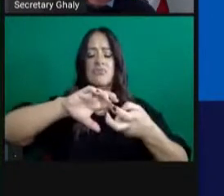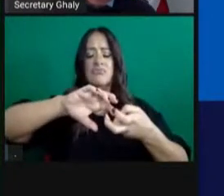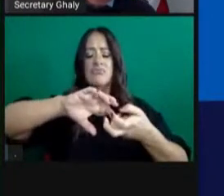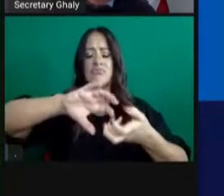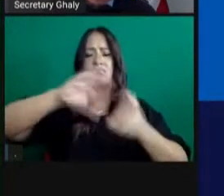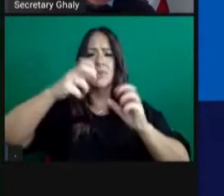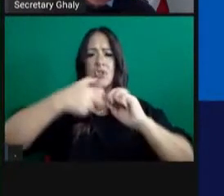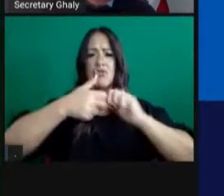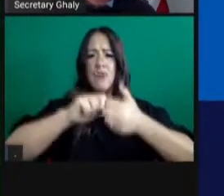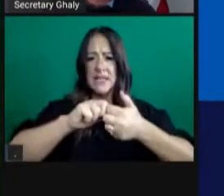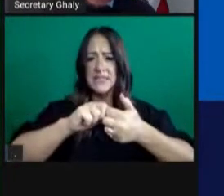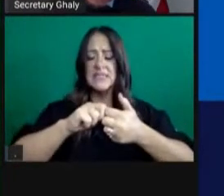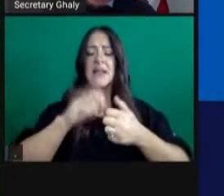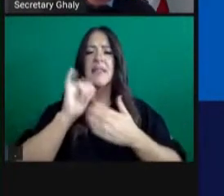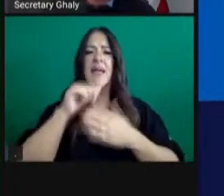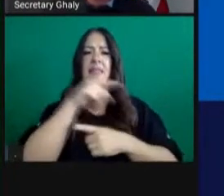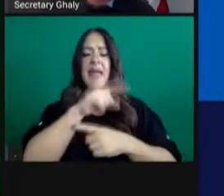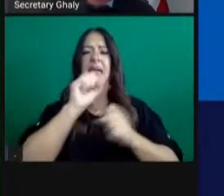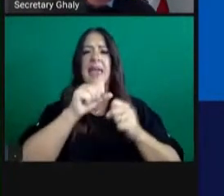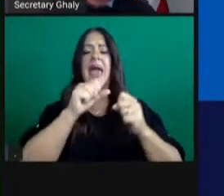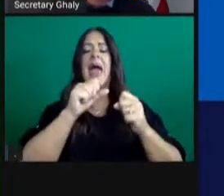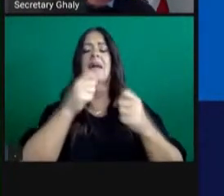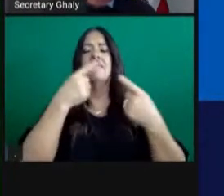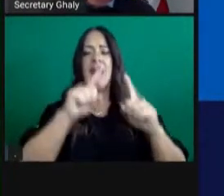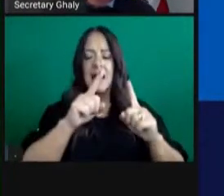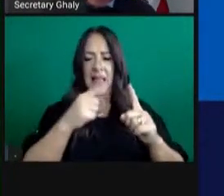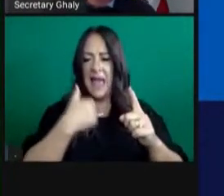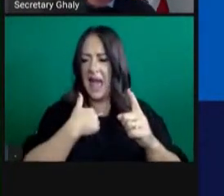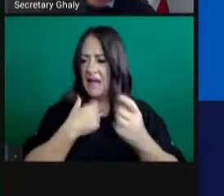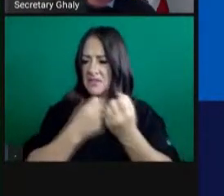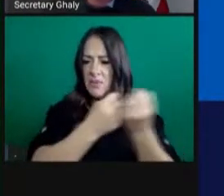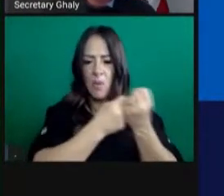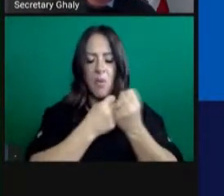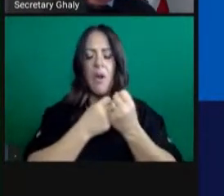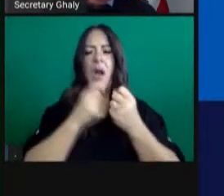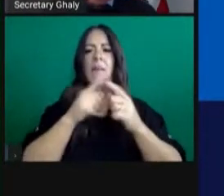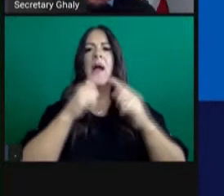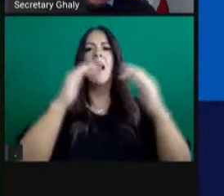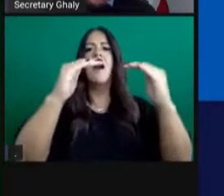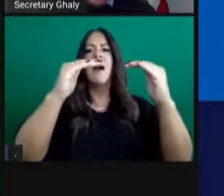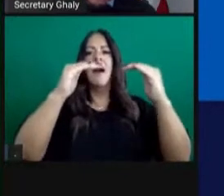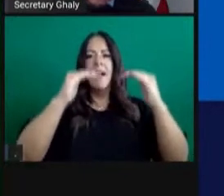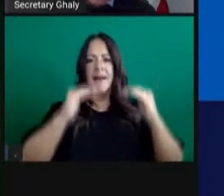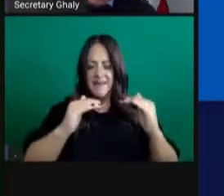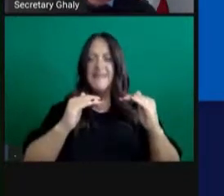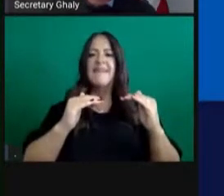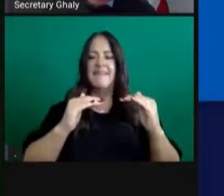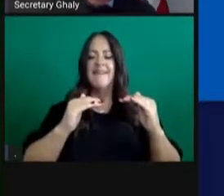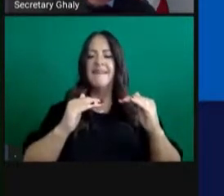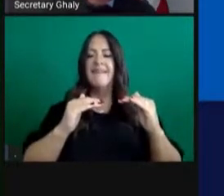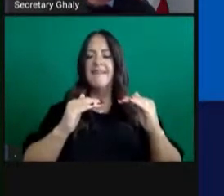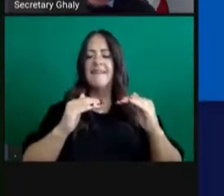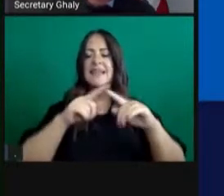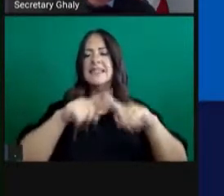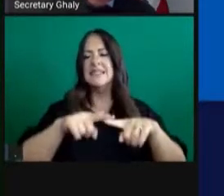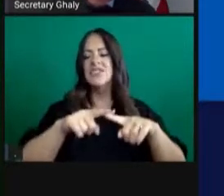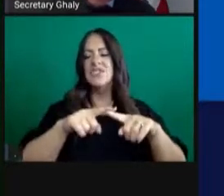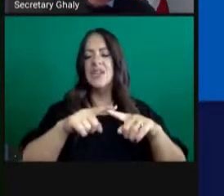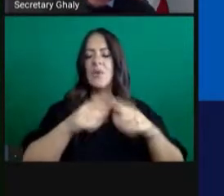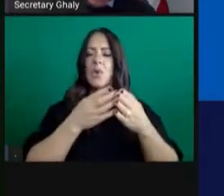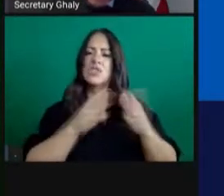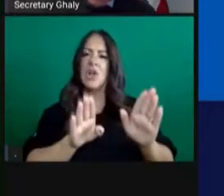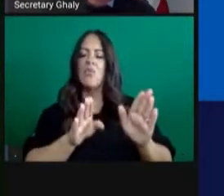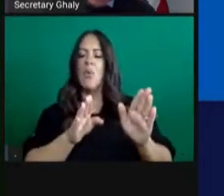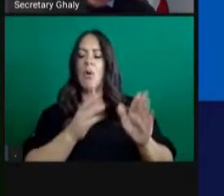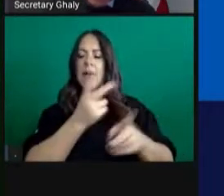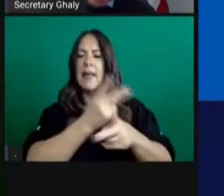to contingency or conventional care. What the state does not do is determine